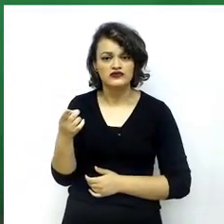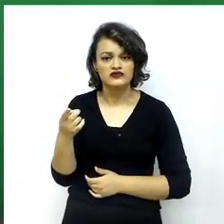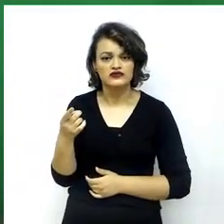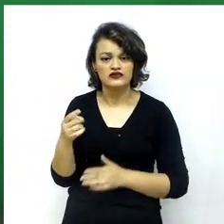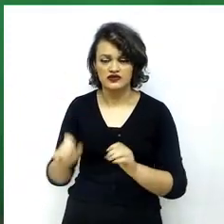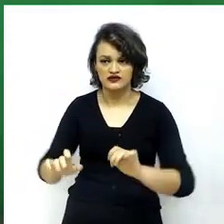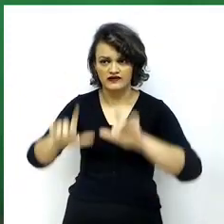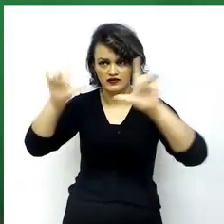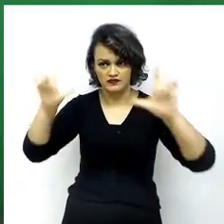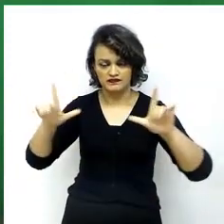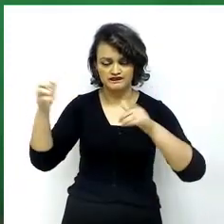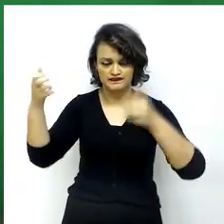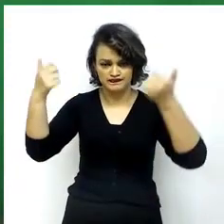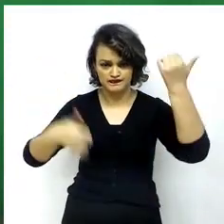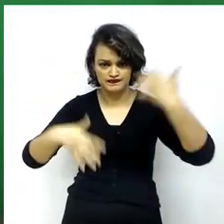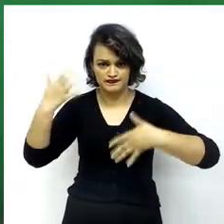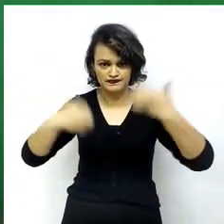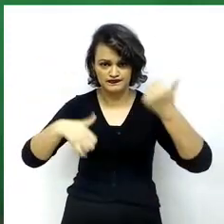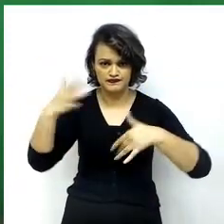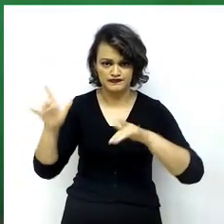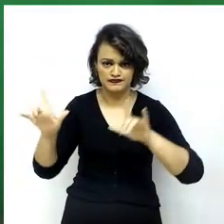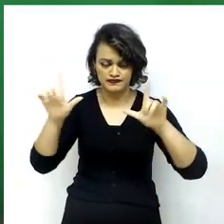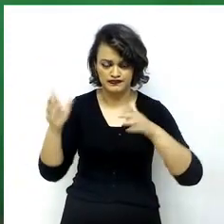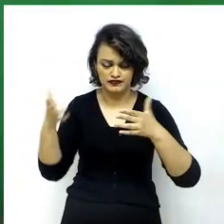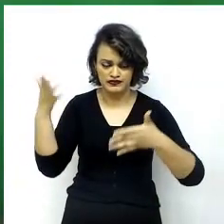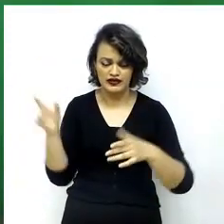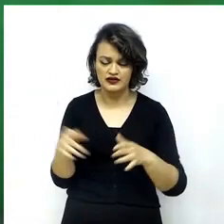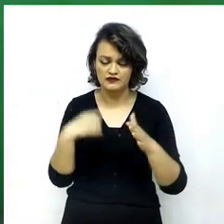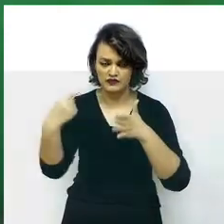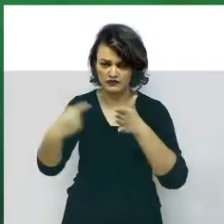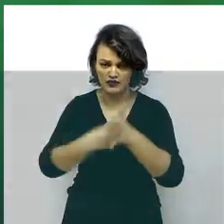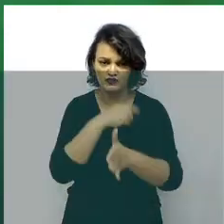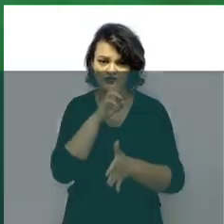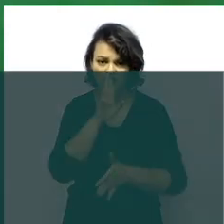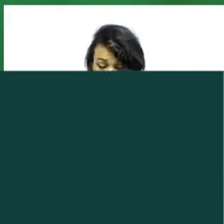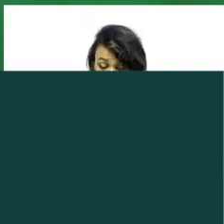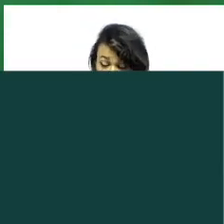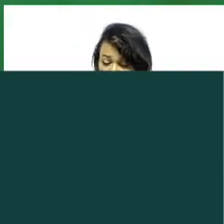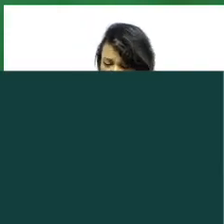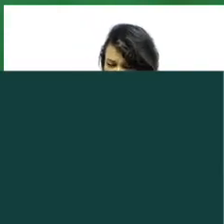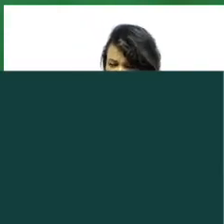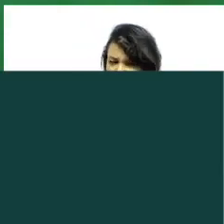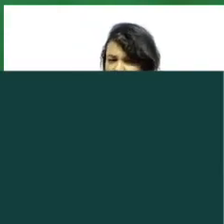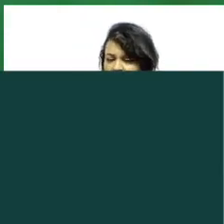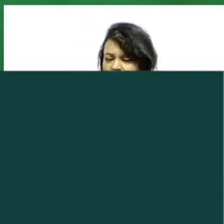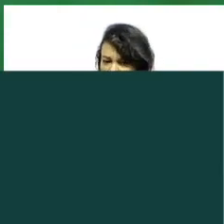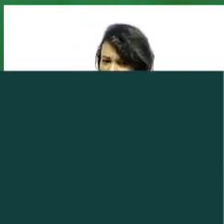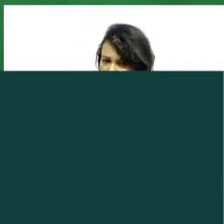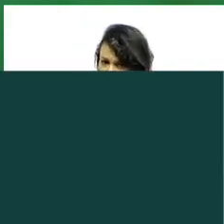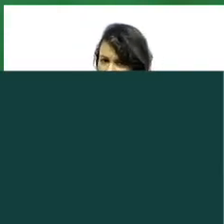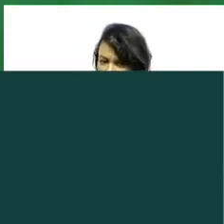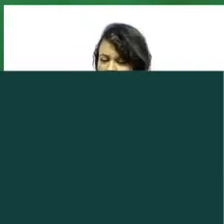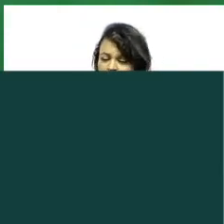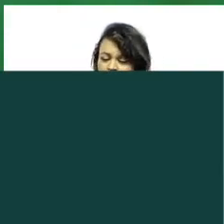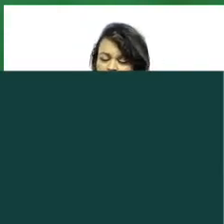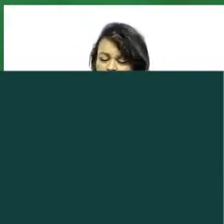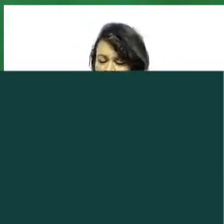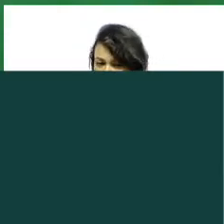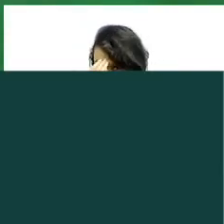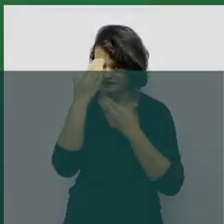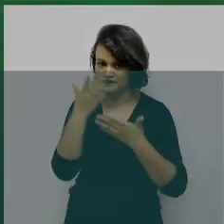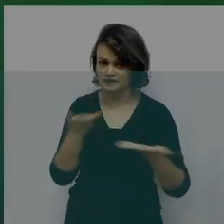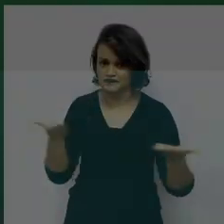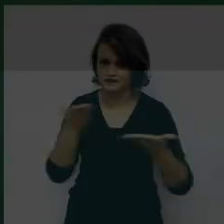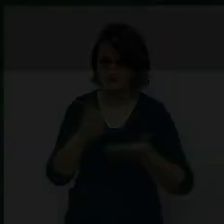the panel of discussions and the question of questions and answers, and I'm sure will be extremely productive. Thank you